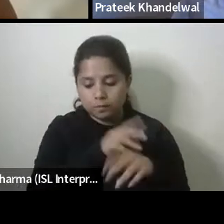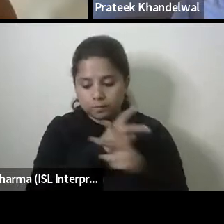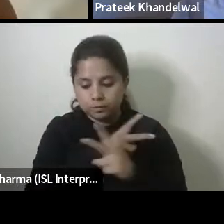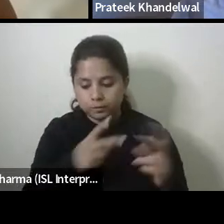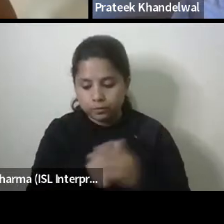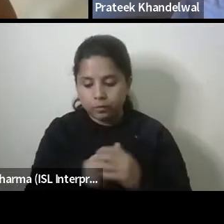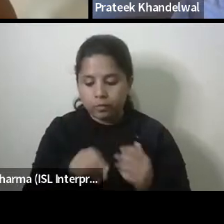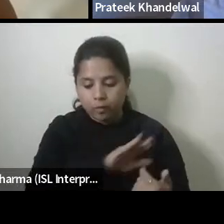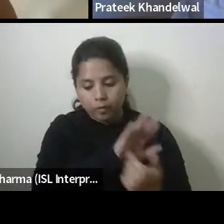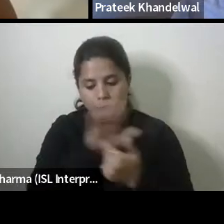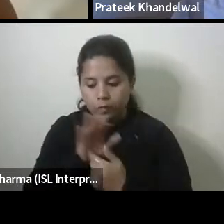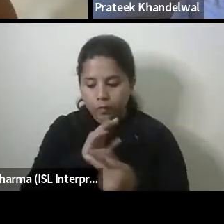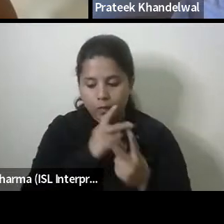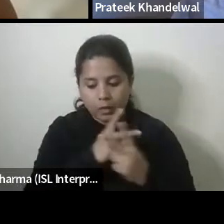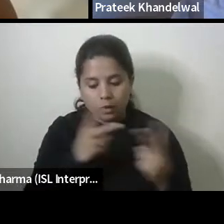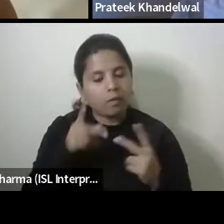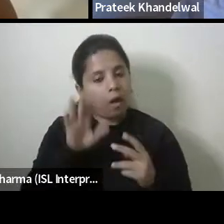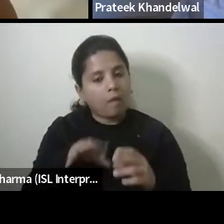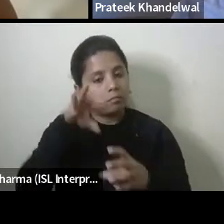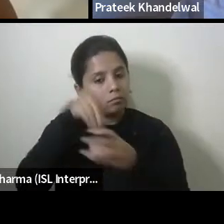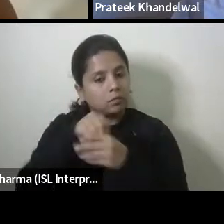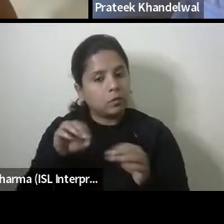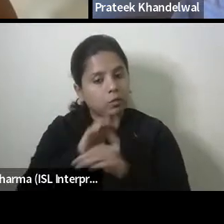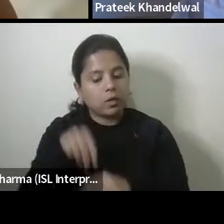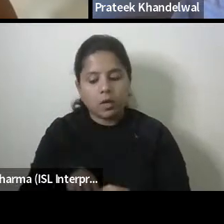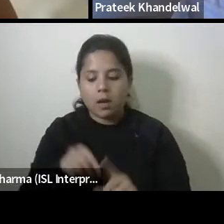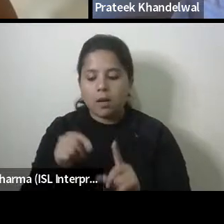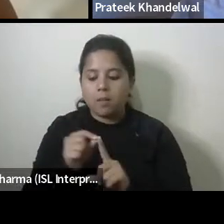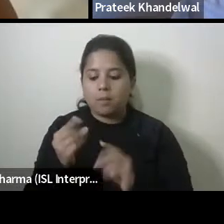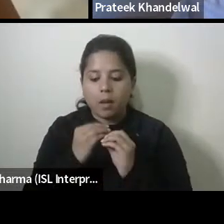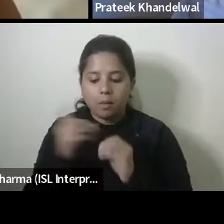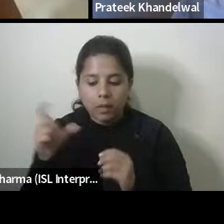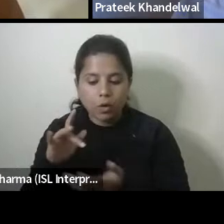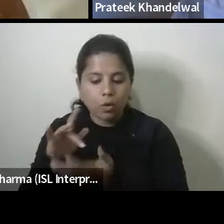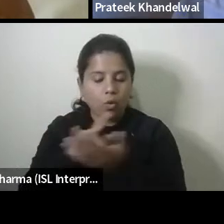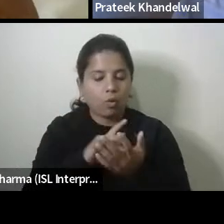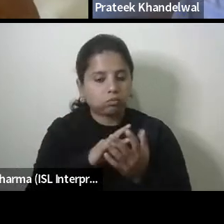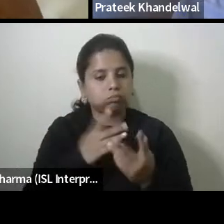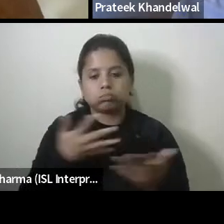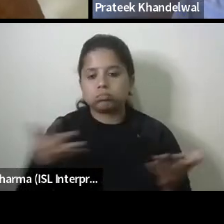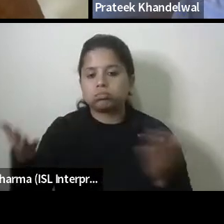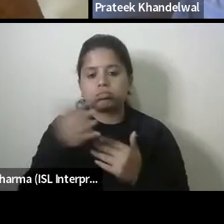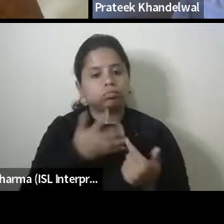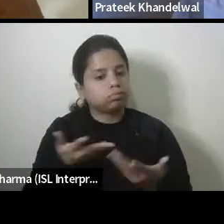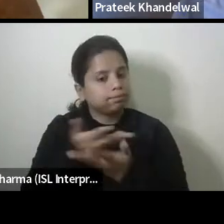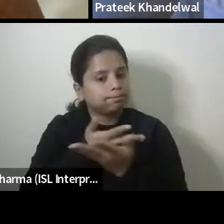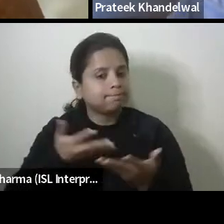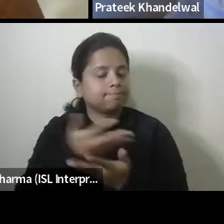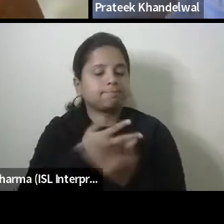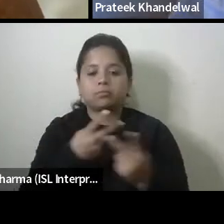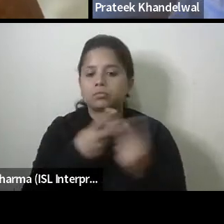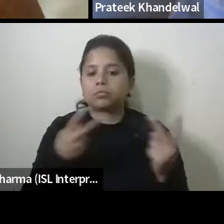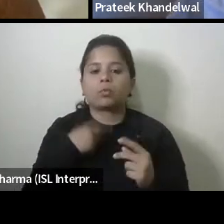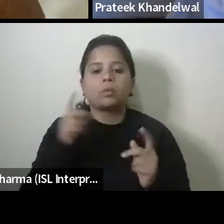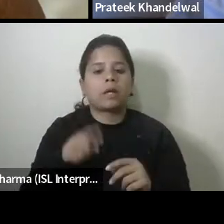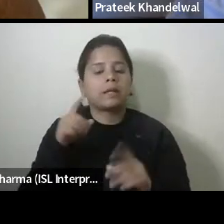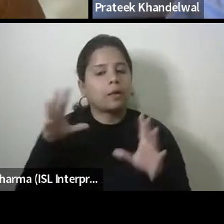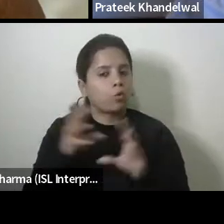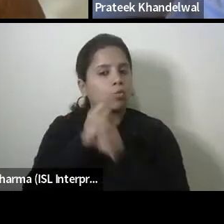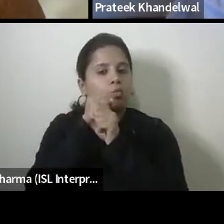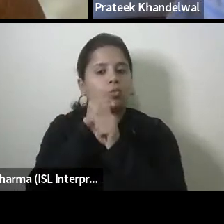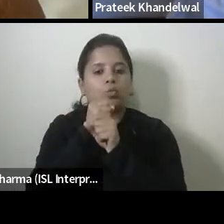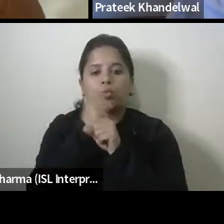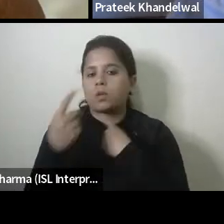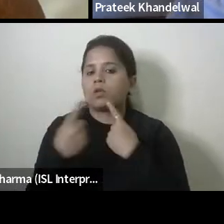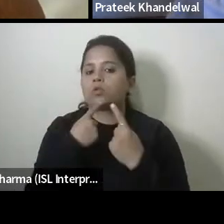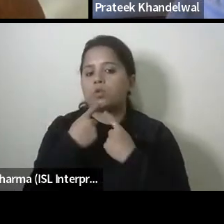bring in everything that is there in public open space and put it on the table and discuss it and come to a conclusion um now